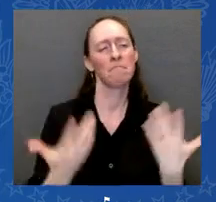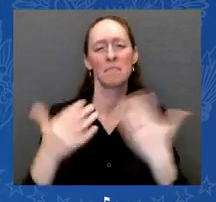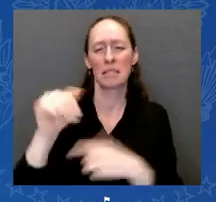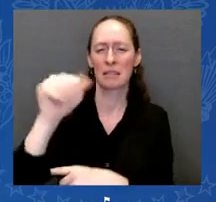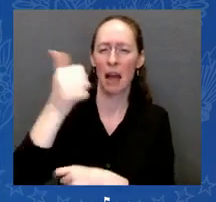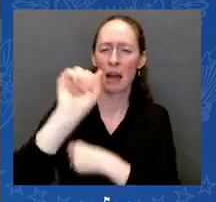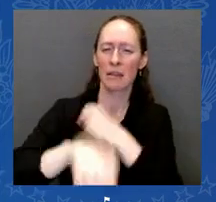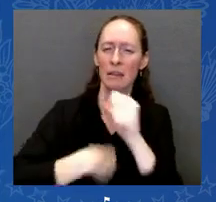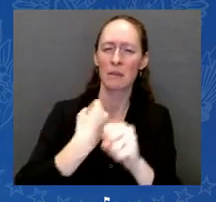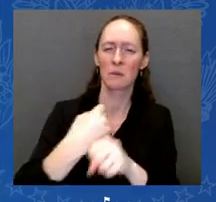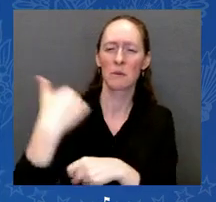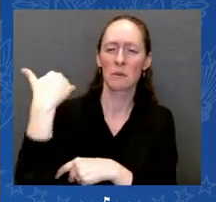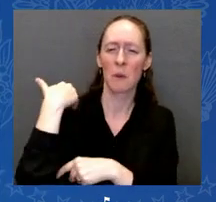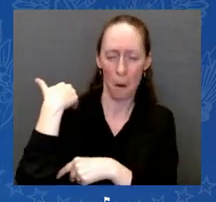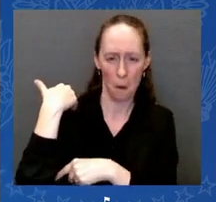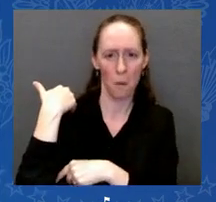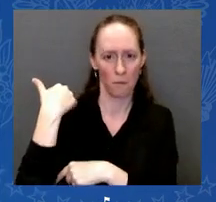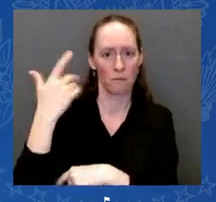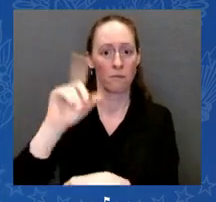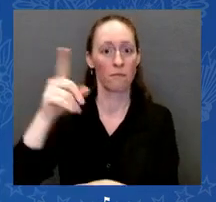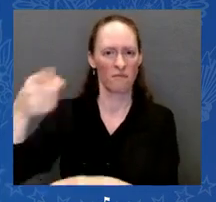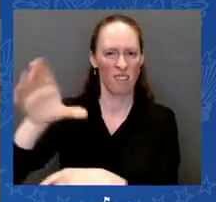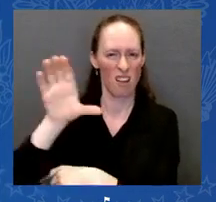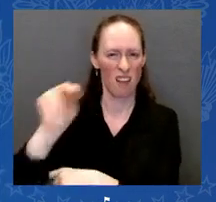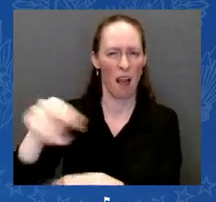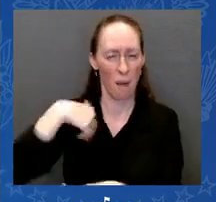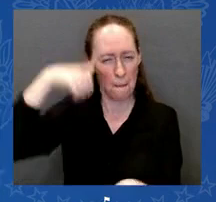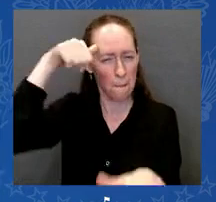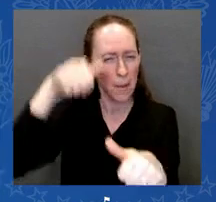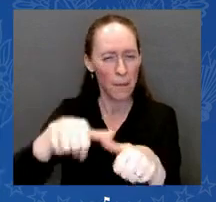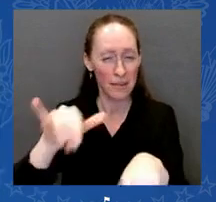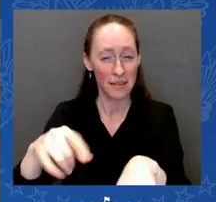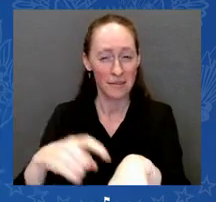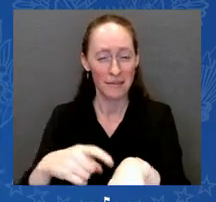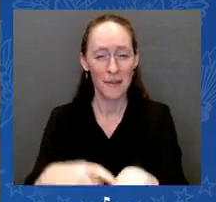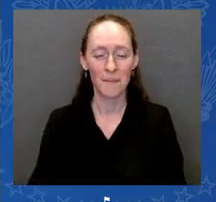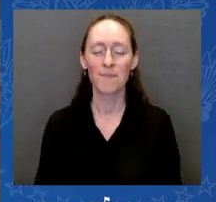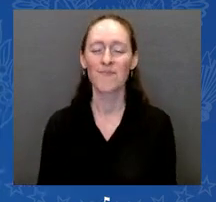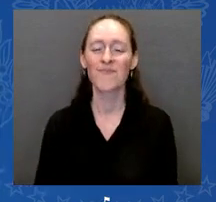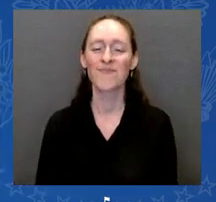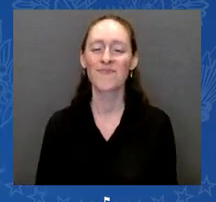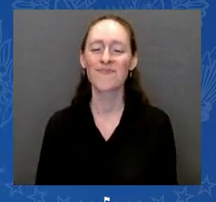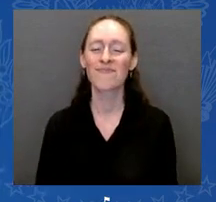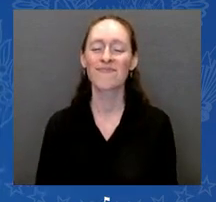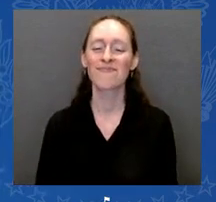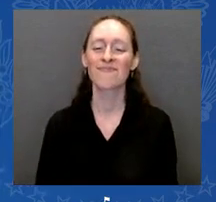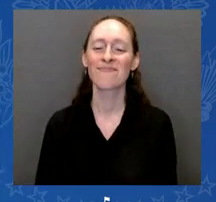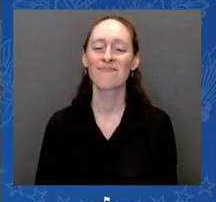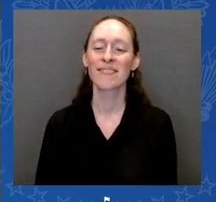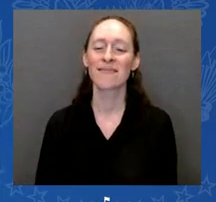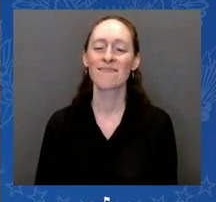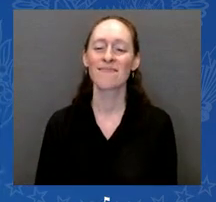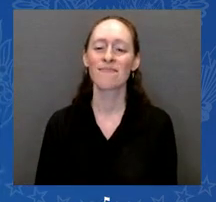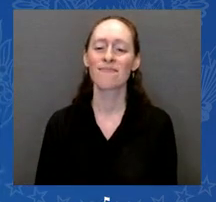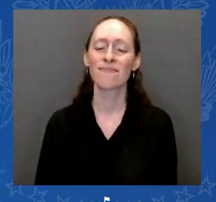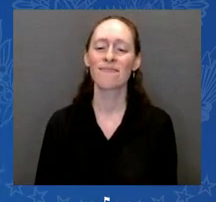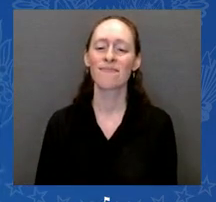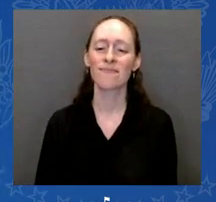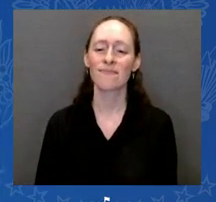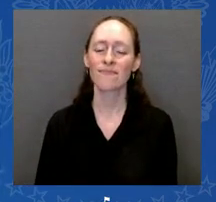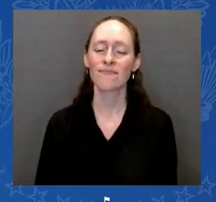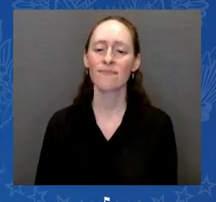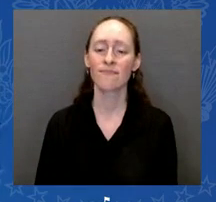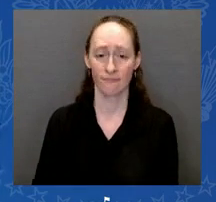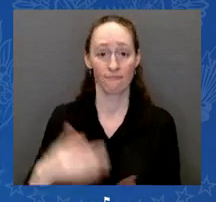and I had invited then-Vice President Biden to come to Connecticut in the aftermath of Sandy Hook to talk to our state, our grieving, our hurting state